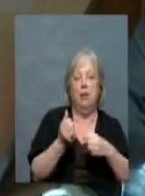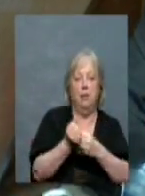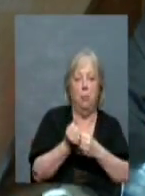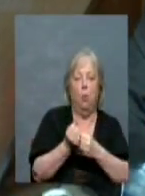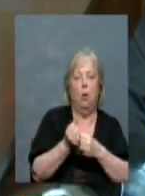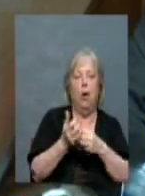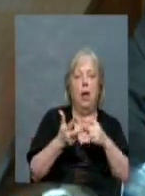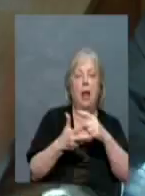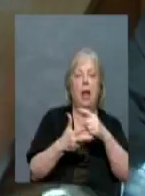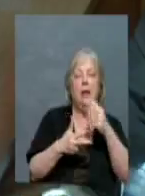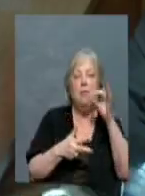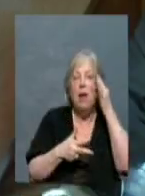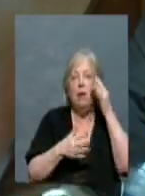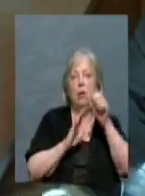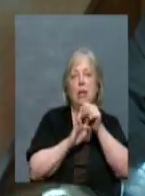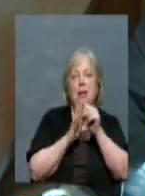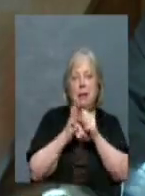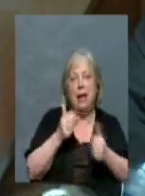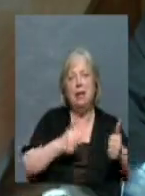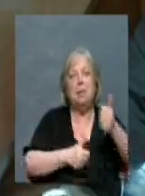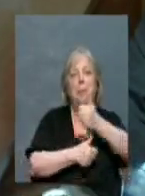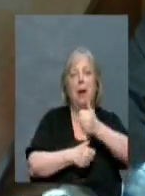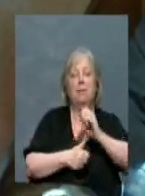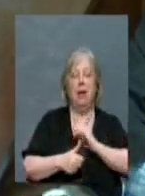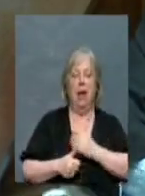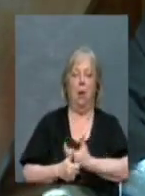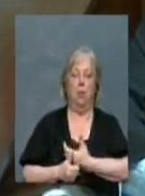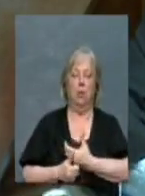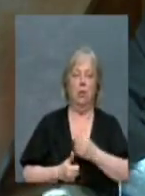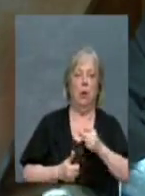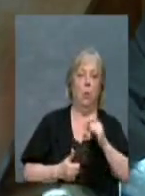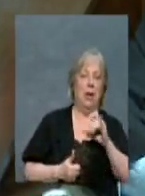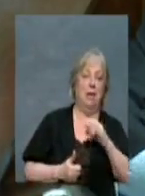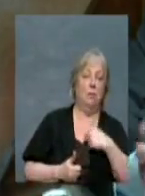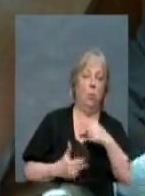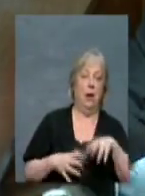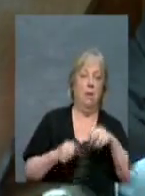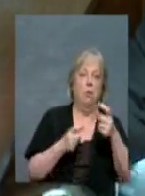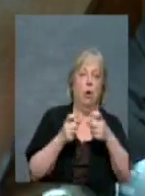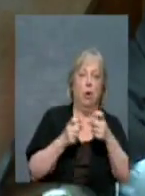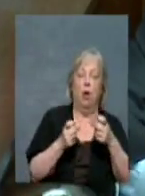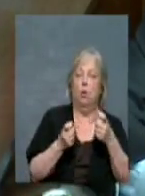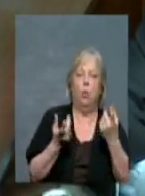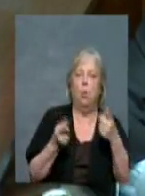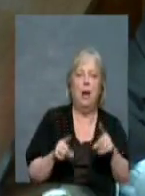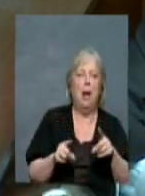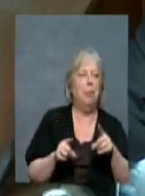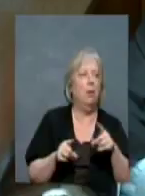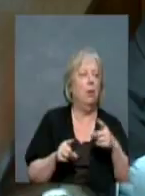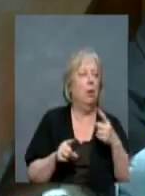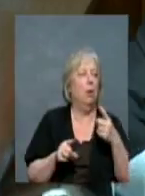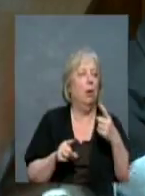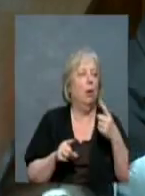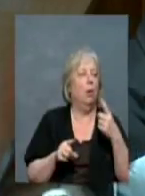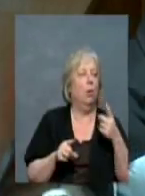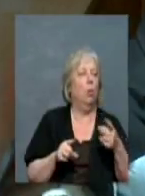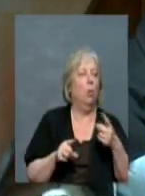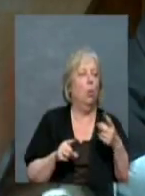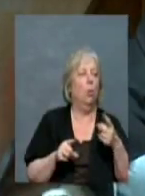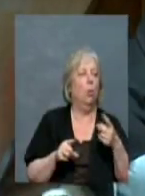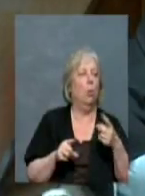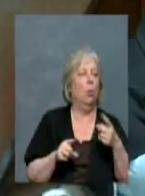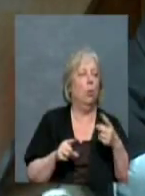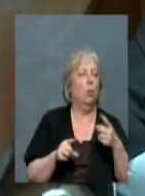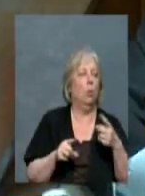to ours. So, if we foreclosed on the liens, all that would happen is that one of them would come in and bid the amount of their lien, which is superior,